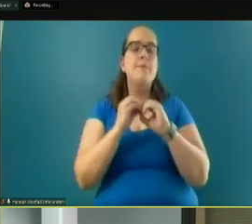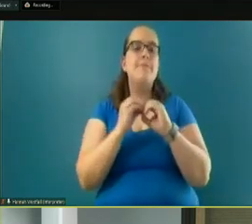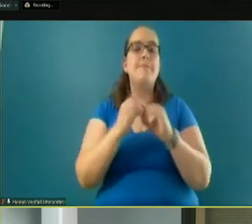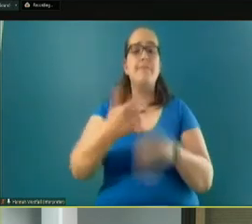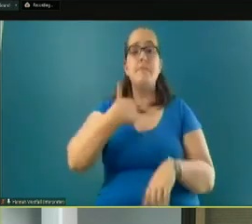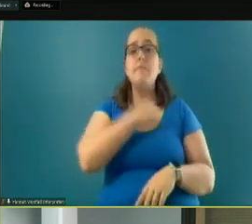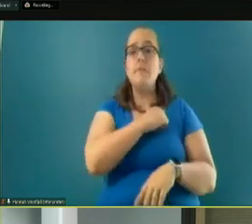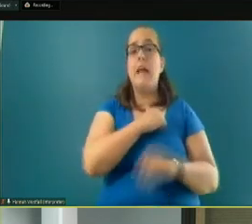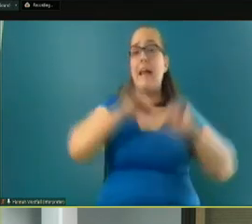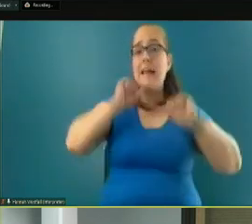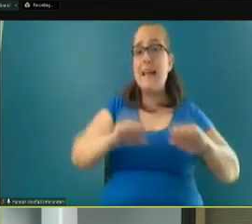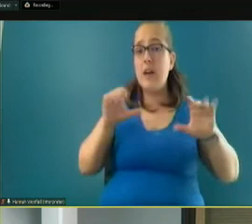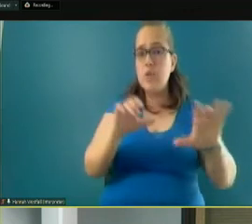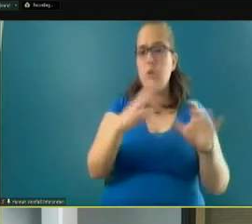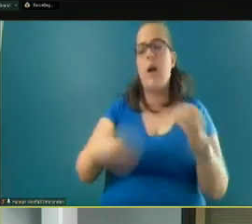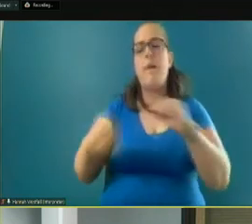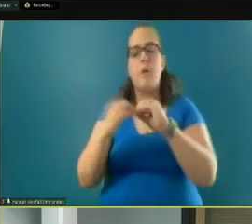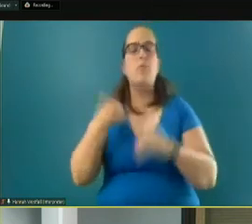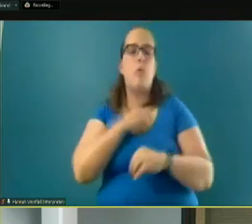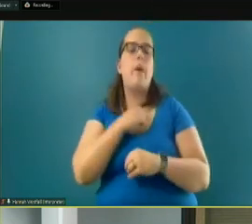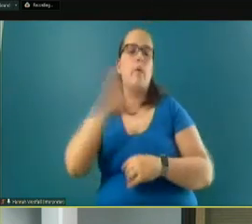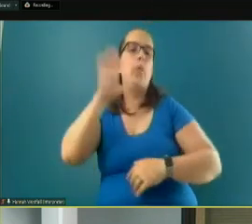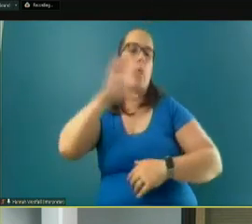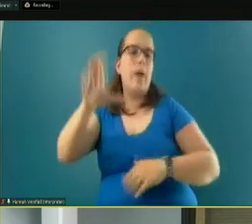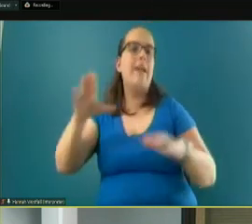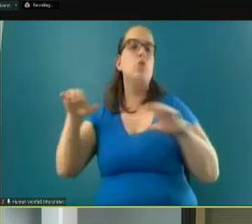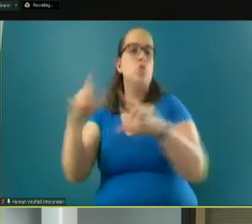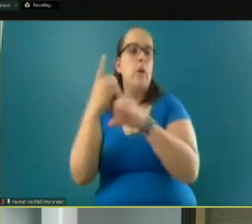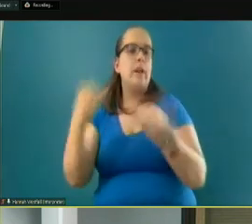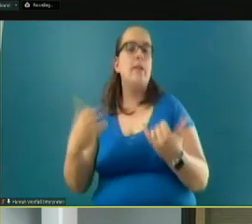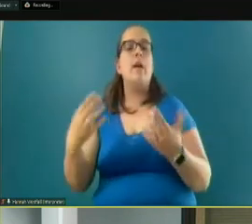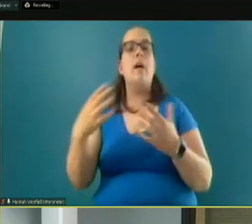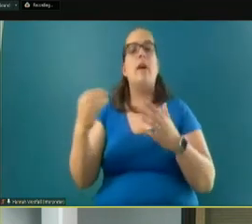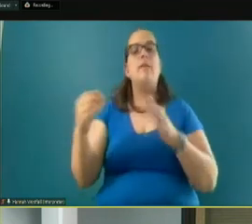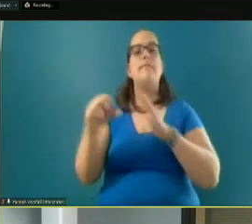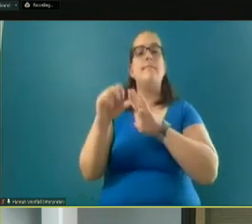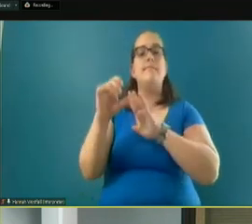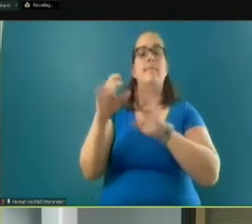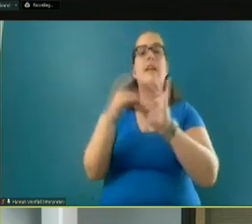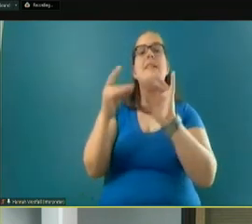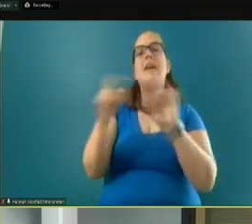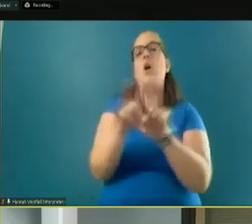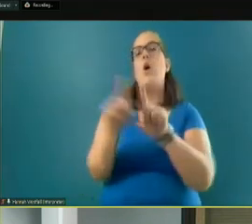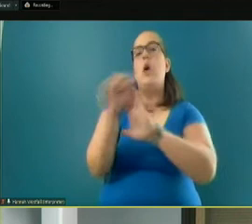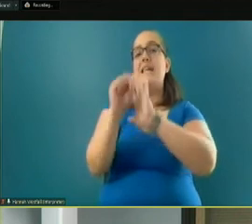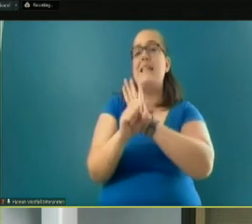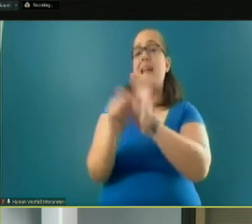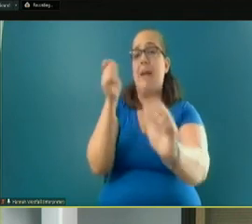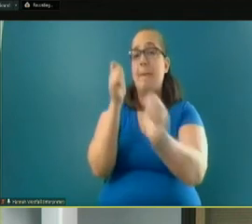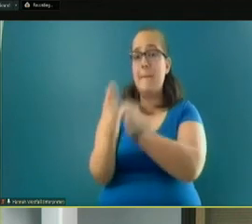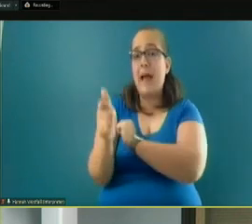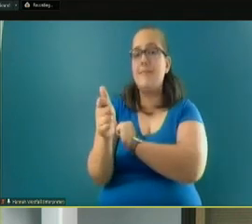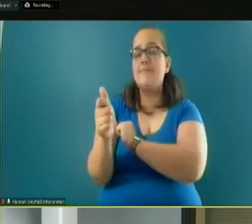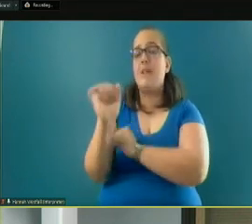can do, and there is more that we are doing right now. And then stay tuned if the Rural Accessory Dwelling Unit bill passes. We'll have a very